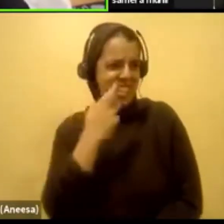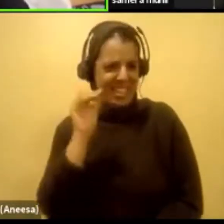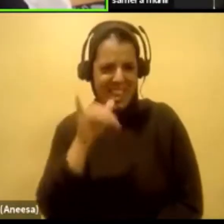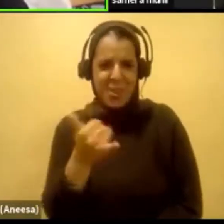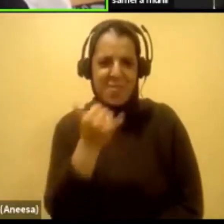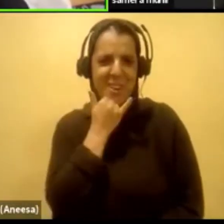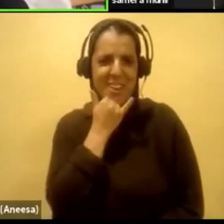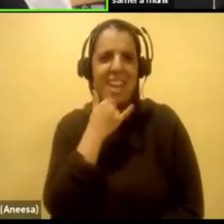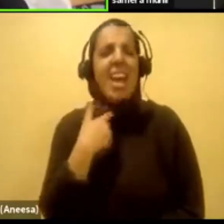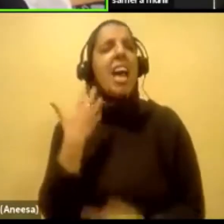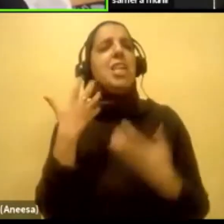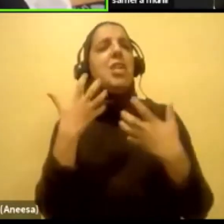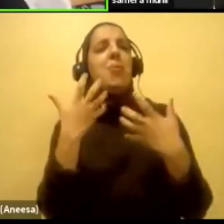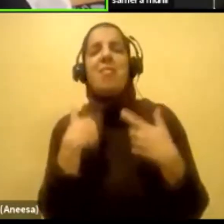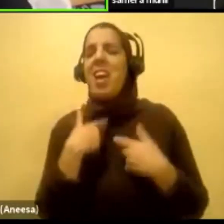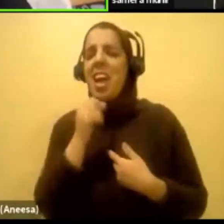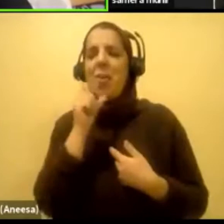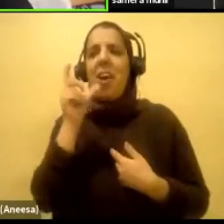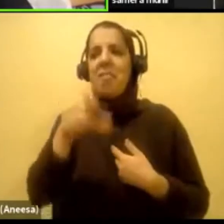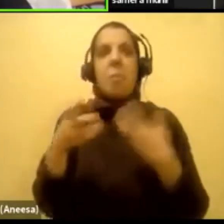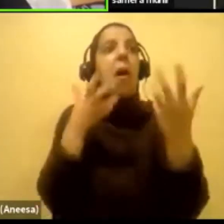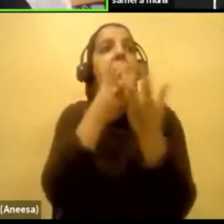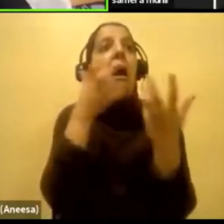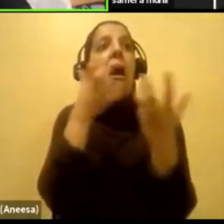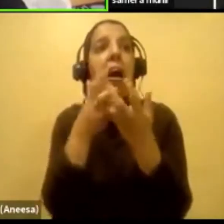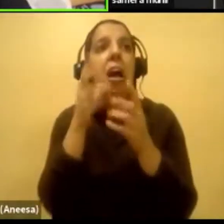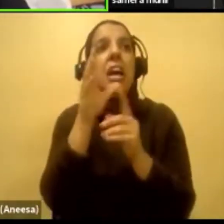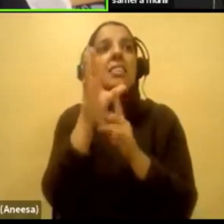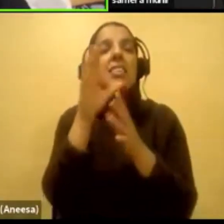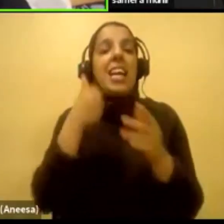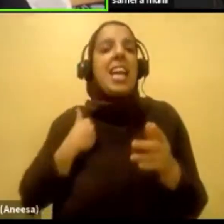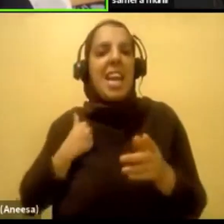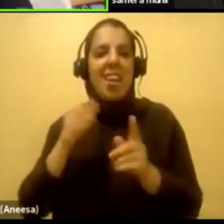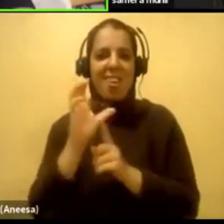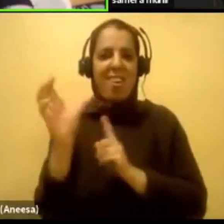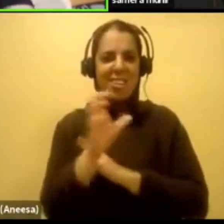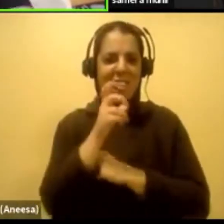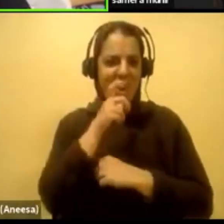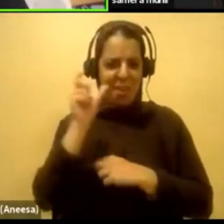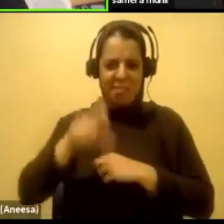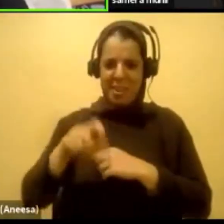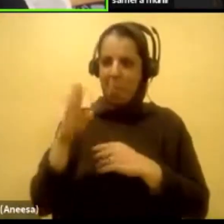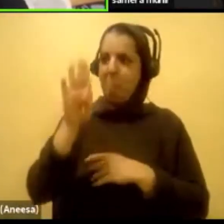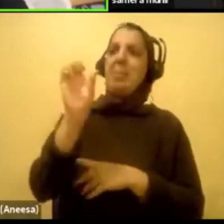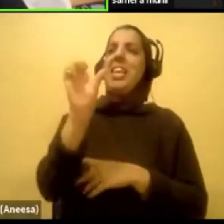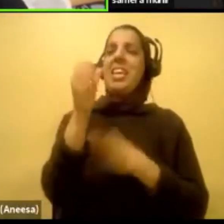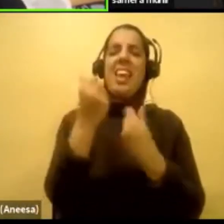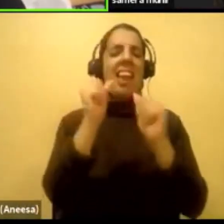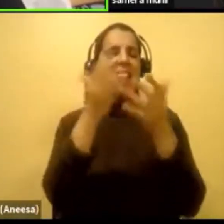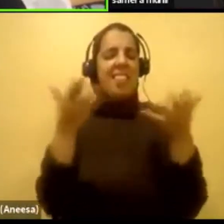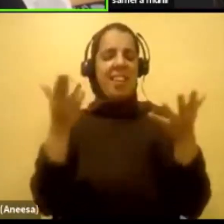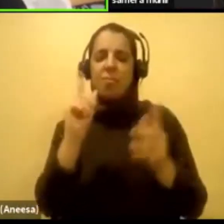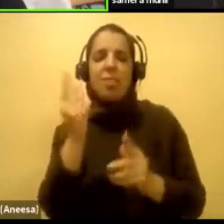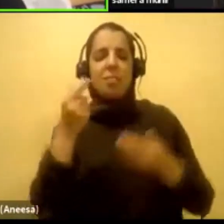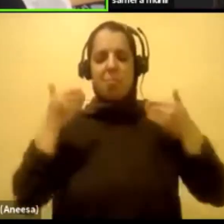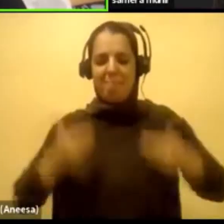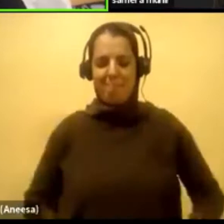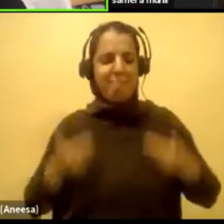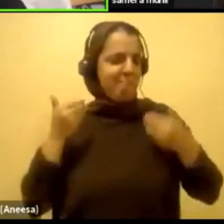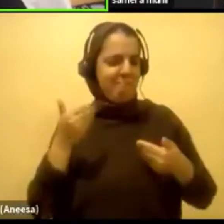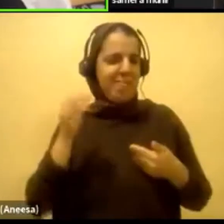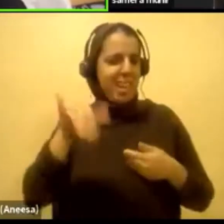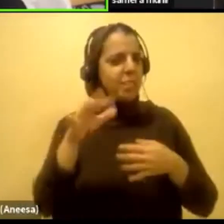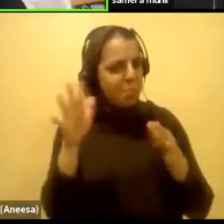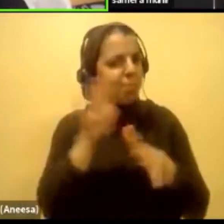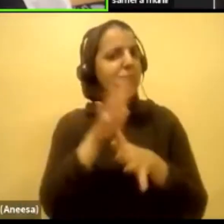this atypical Canadian. I don't need to be anything. All I need to be is myself. Because that's the most important thing.